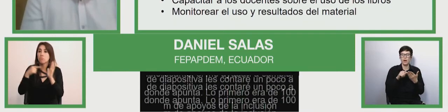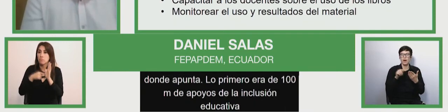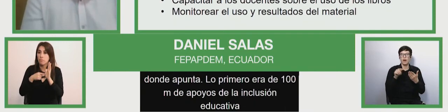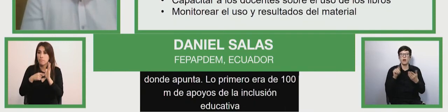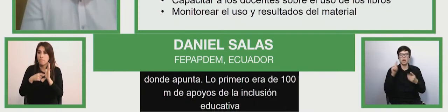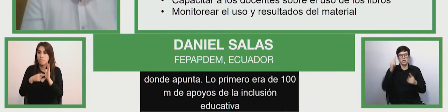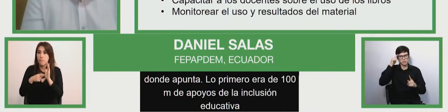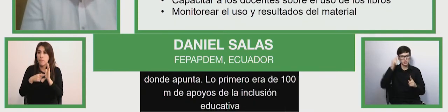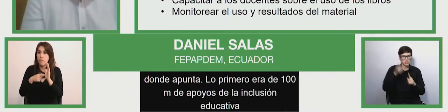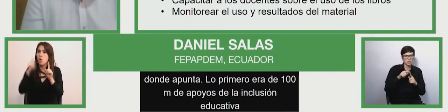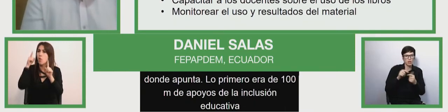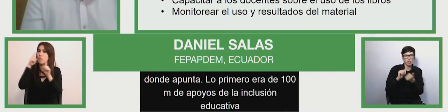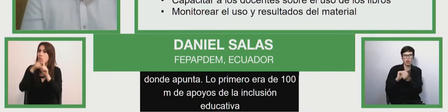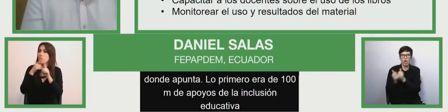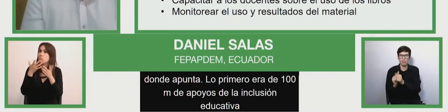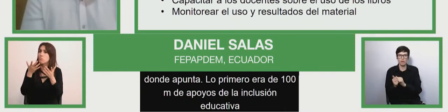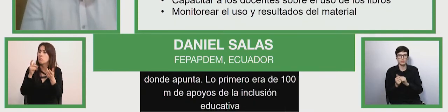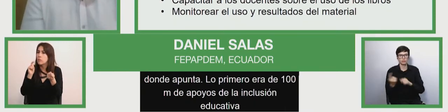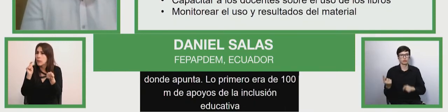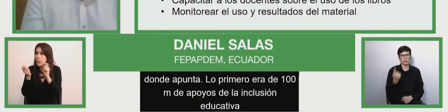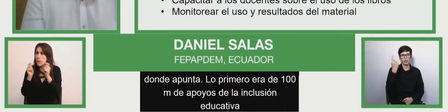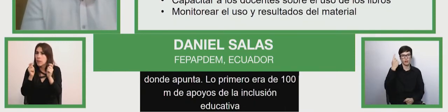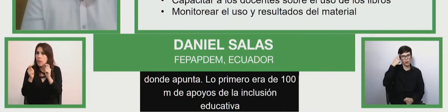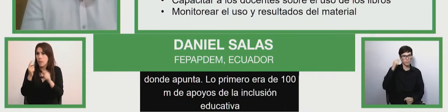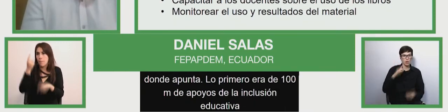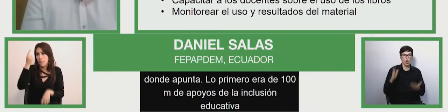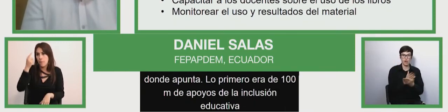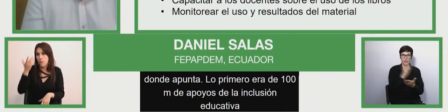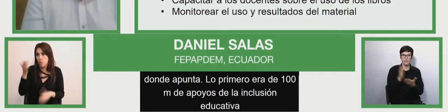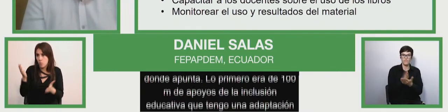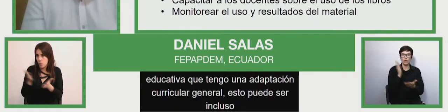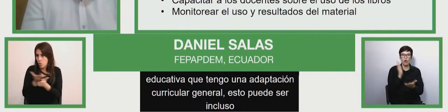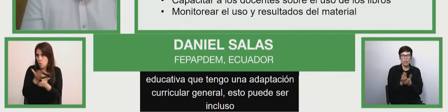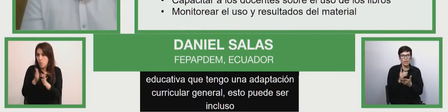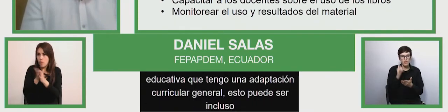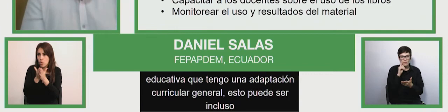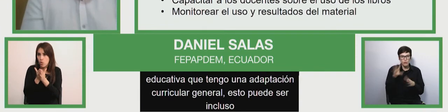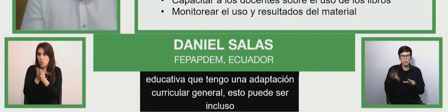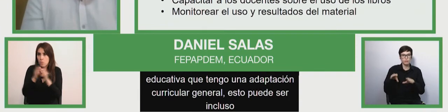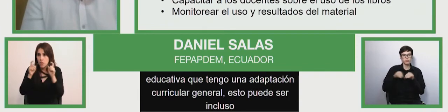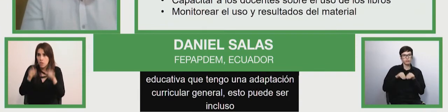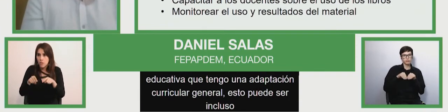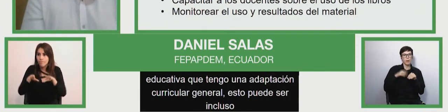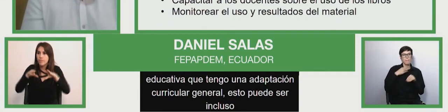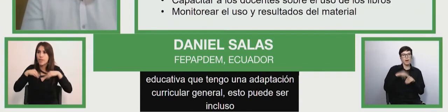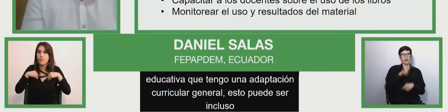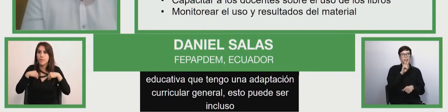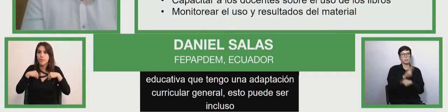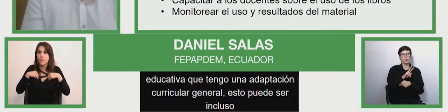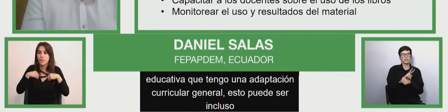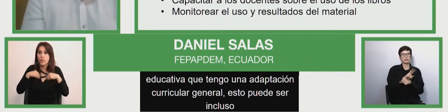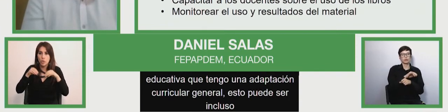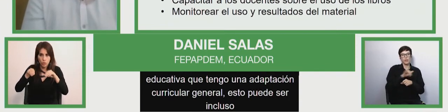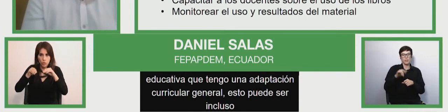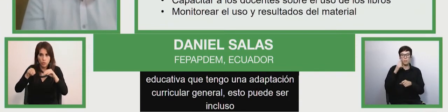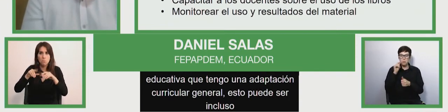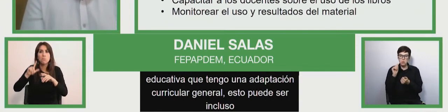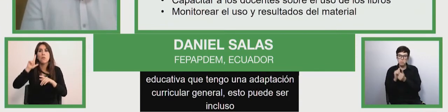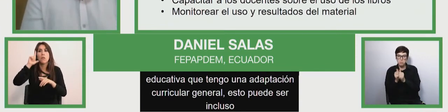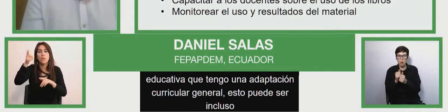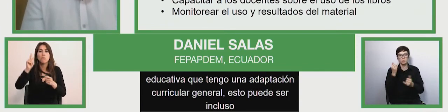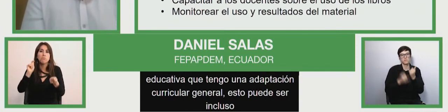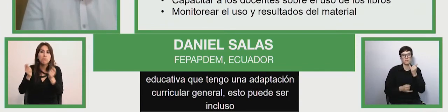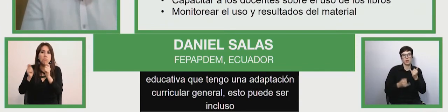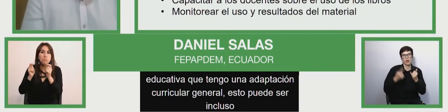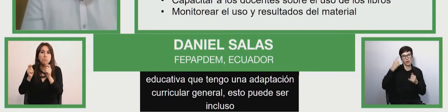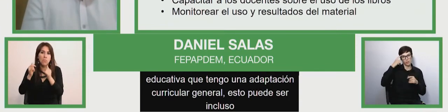no adaptations we have to have to have have that license those who do that with